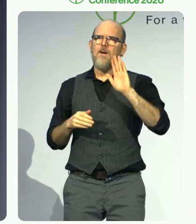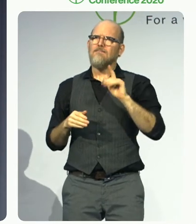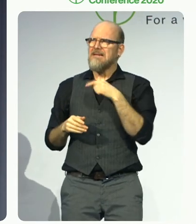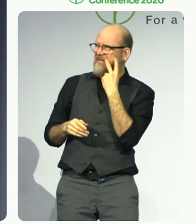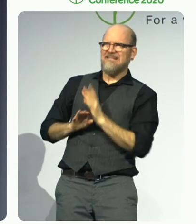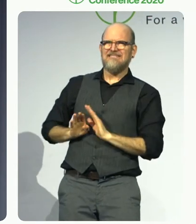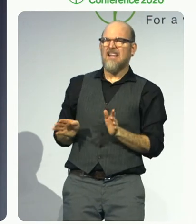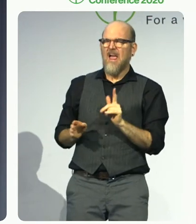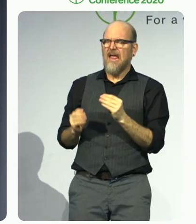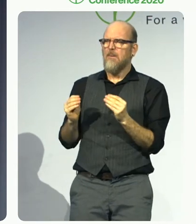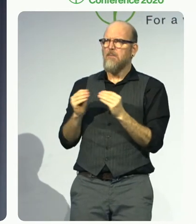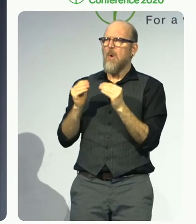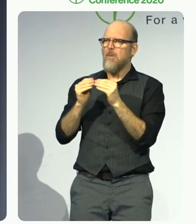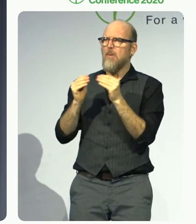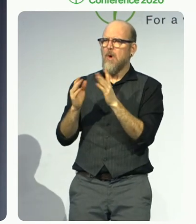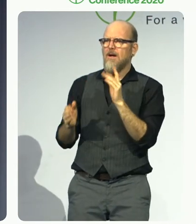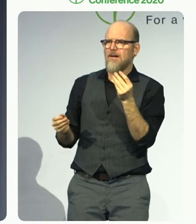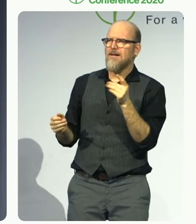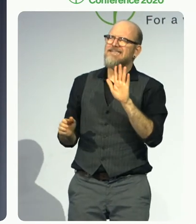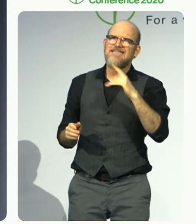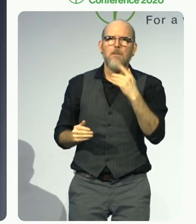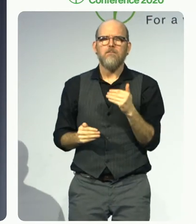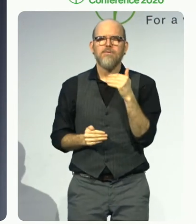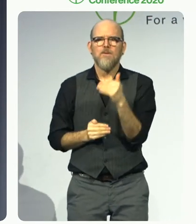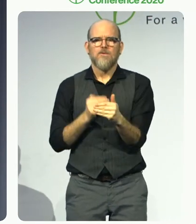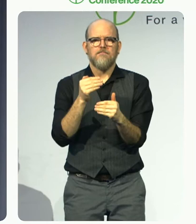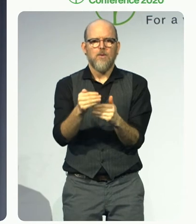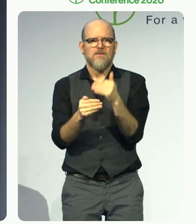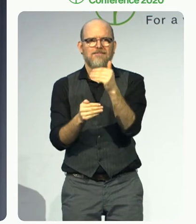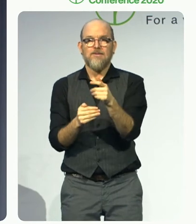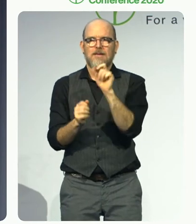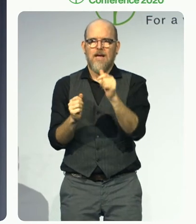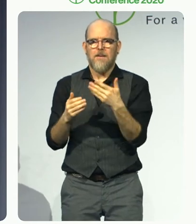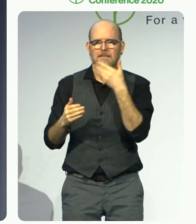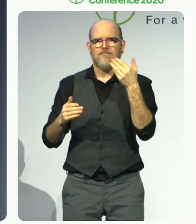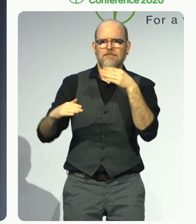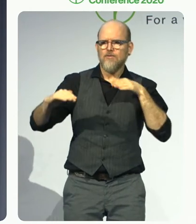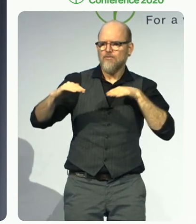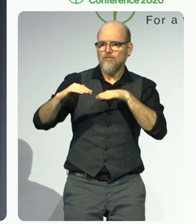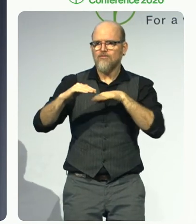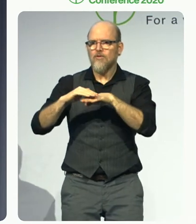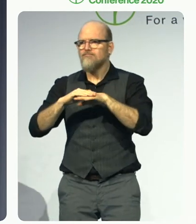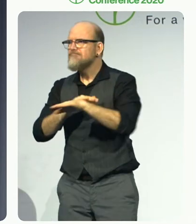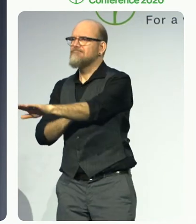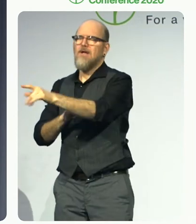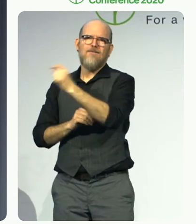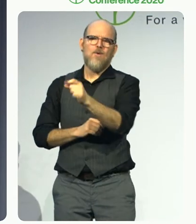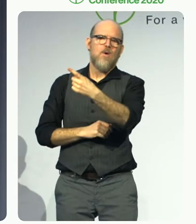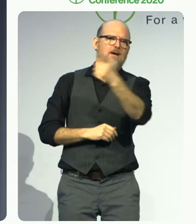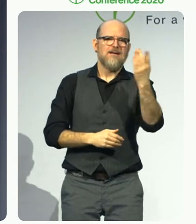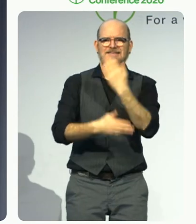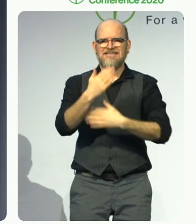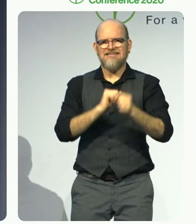That means that people with disabilities should be encouraged to actively participate in the political